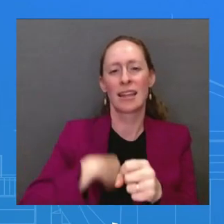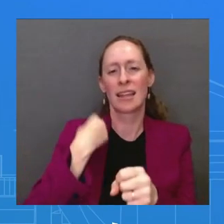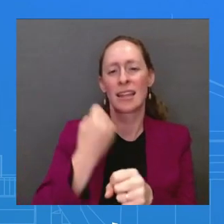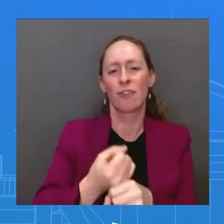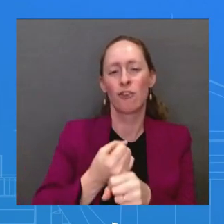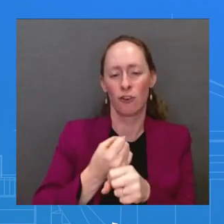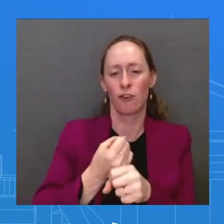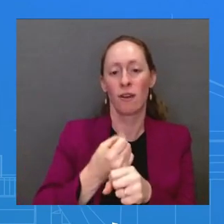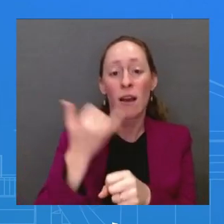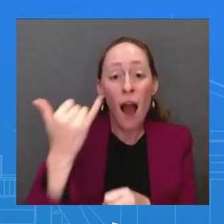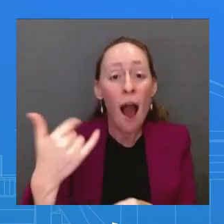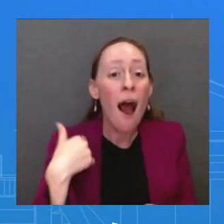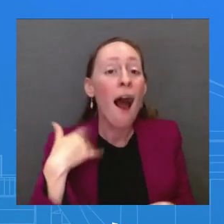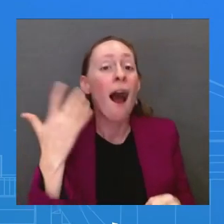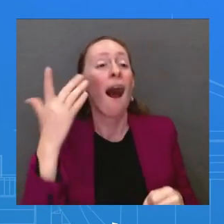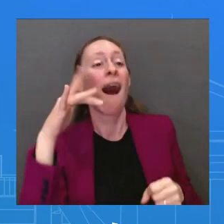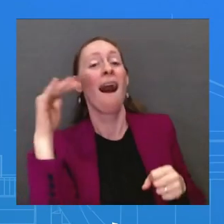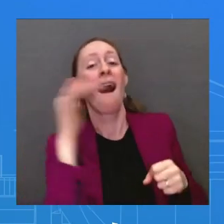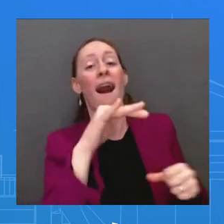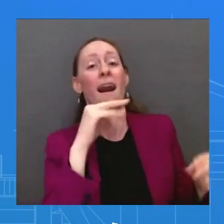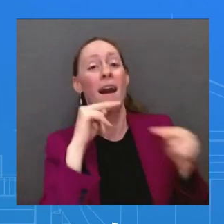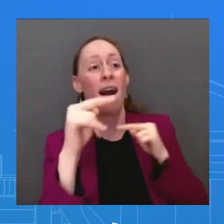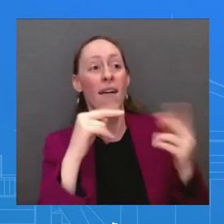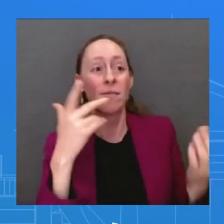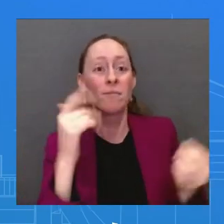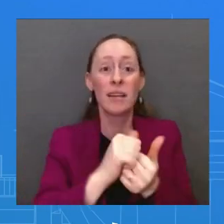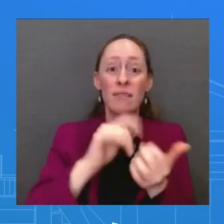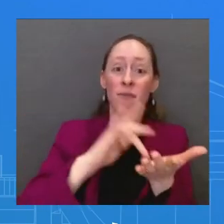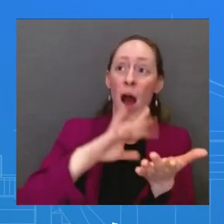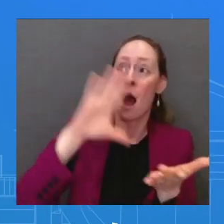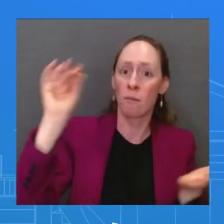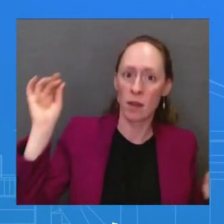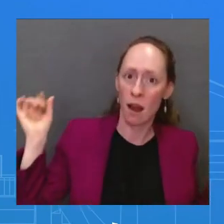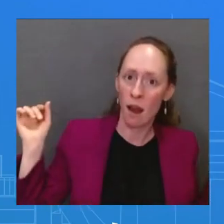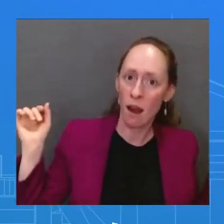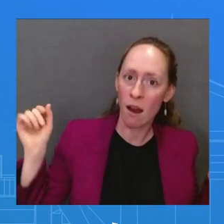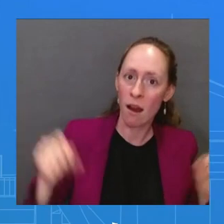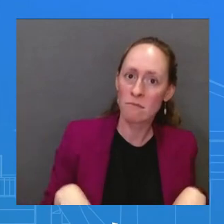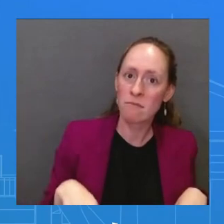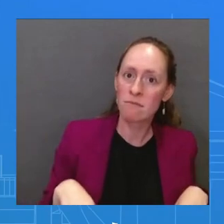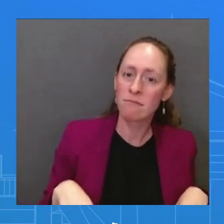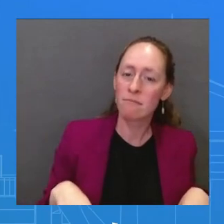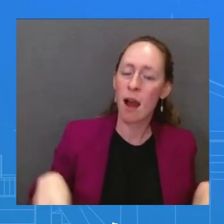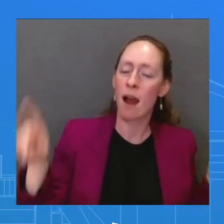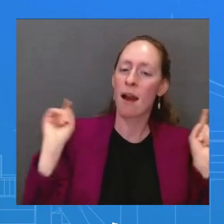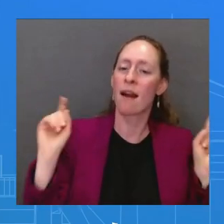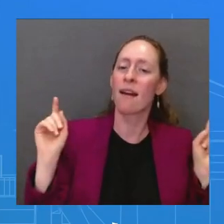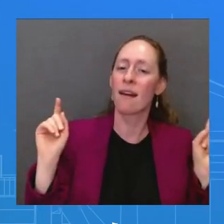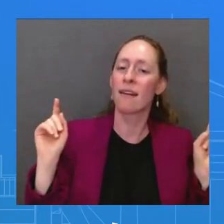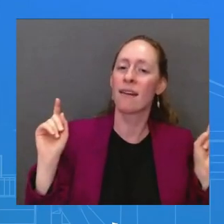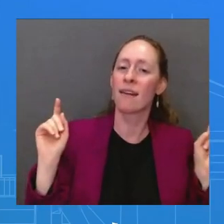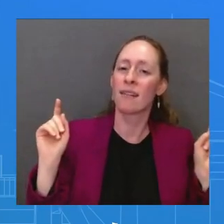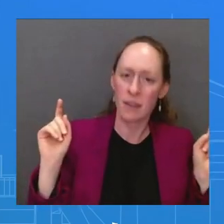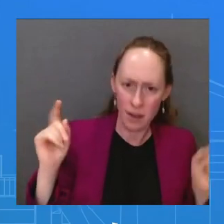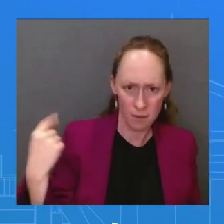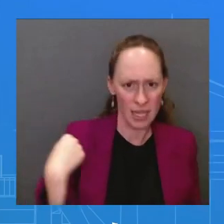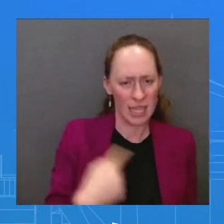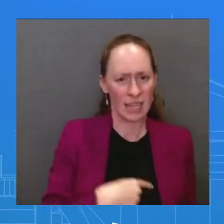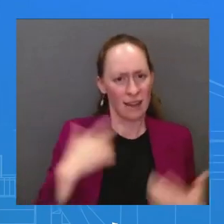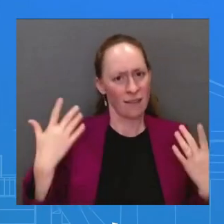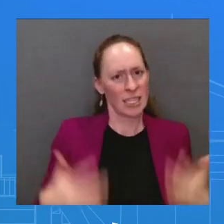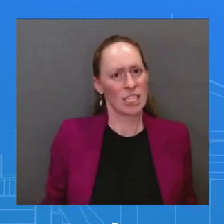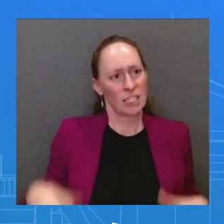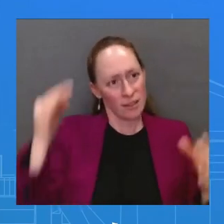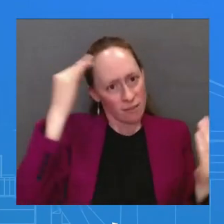33 years, and he's been able to do that. And we introduced 10 – the first tranche, the first 10 drugs that Medicare can now